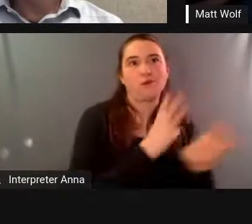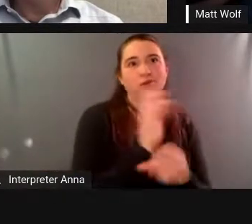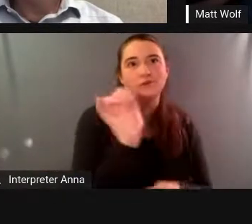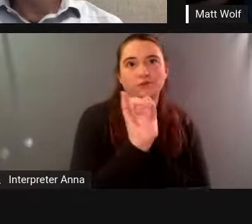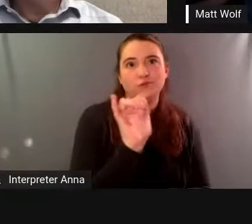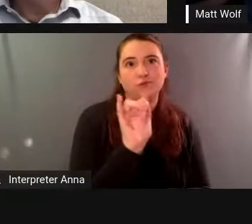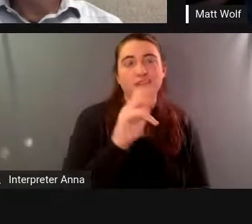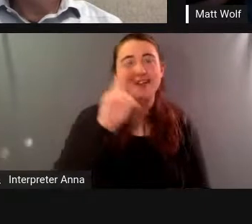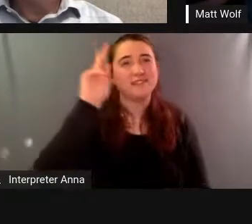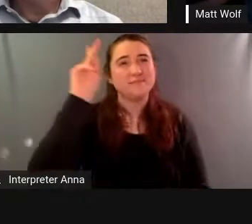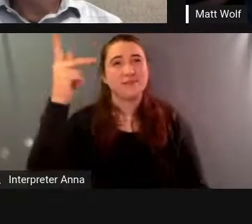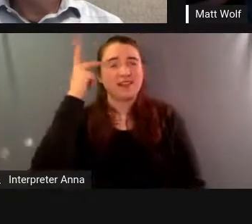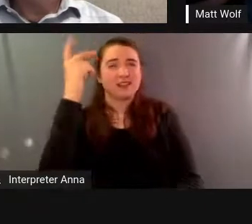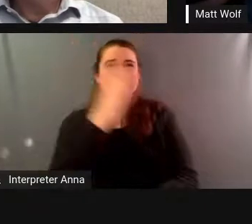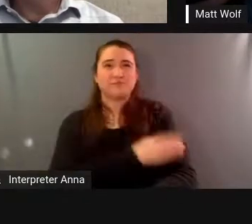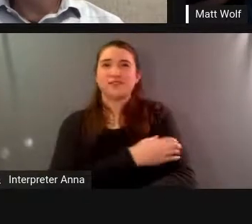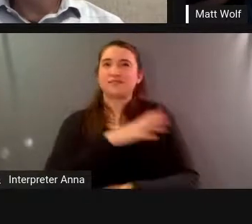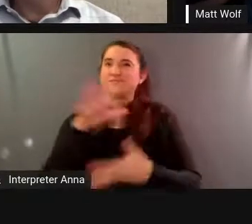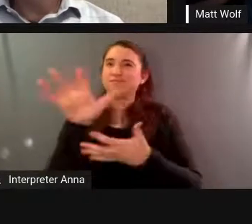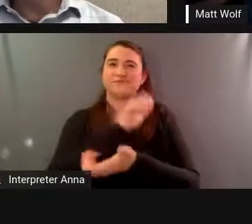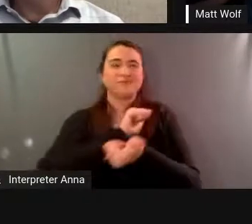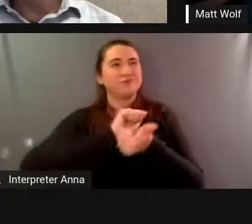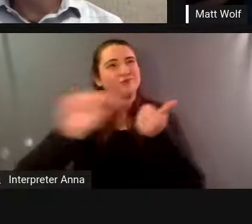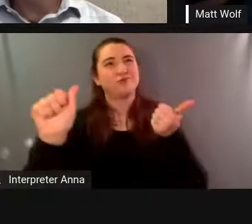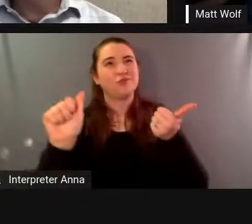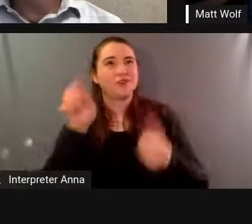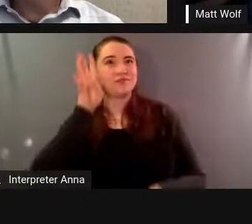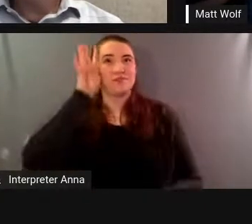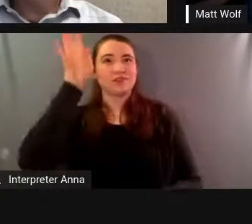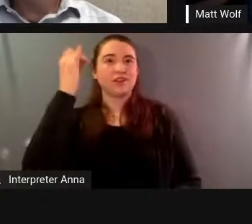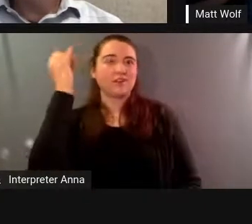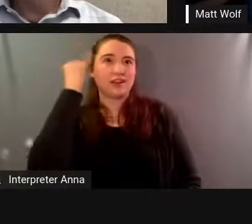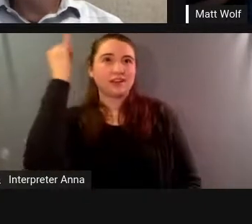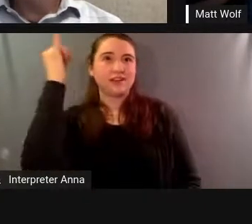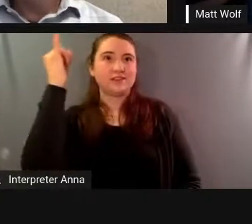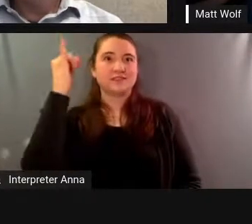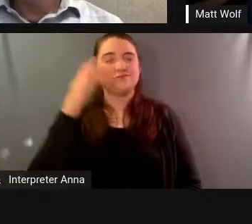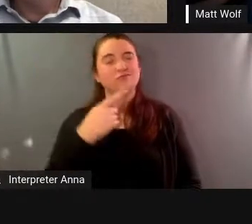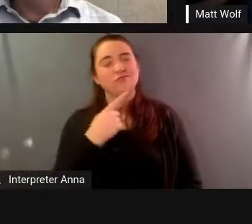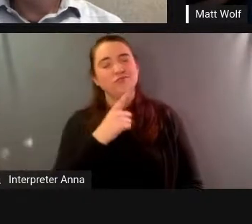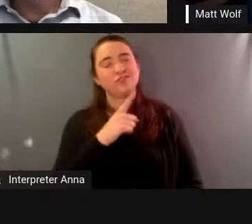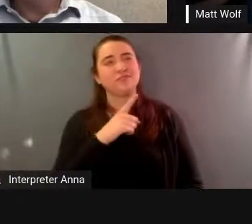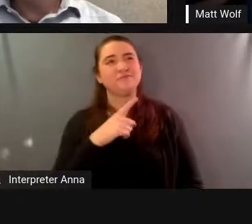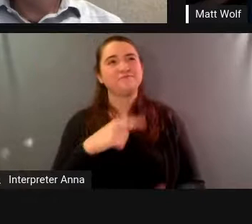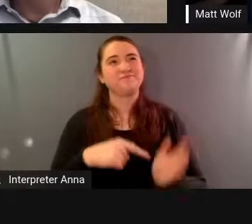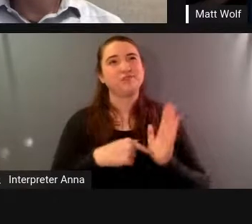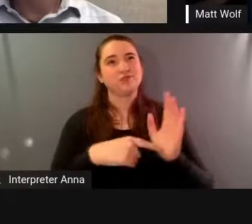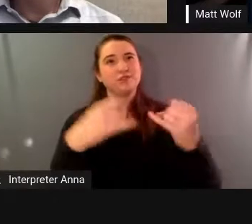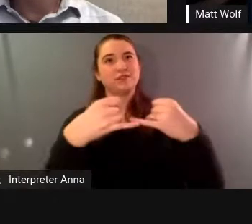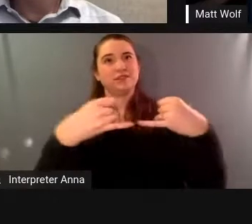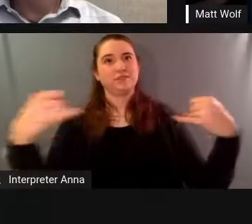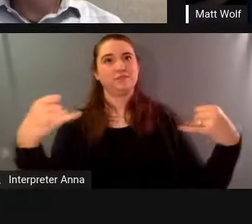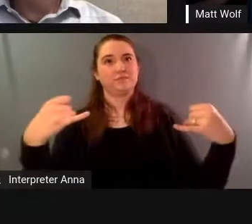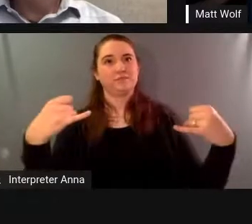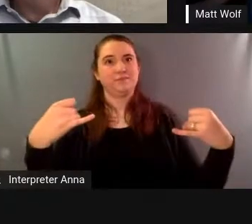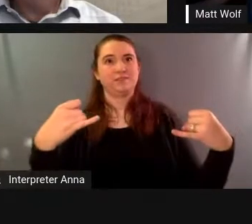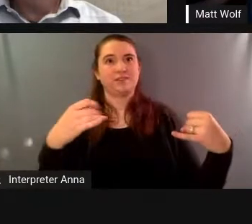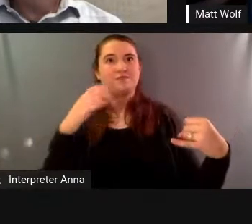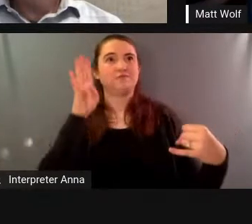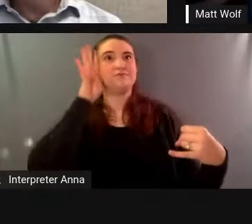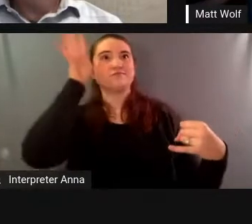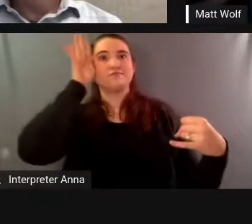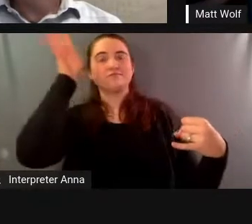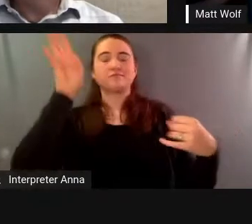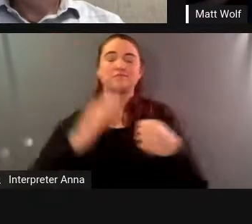um destroy vanguard ideas and show the limits of you know idealism and